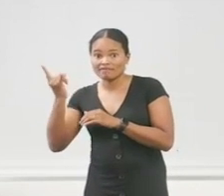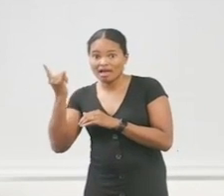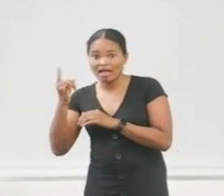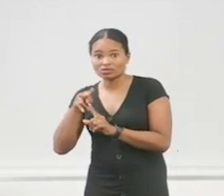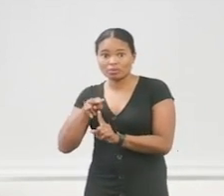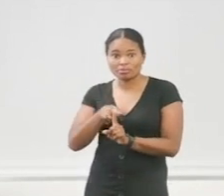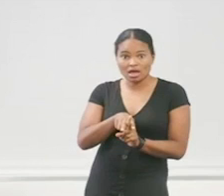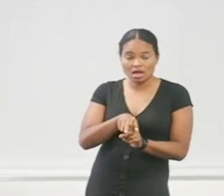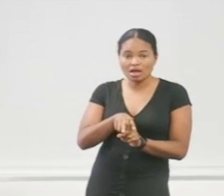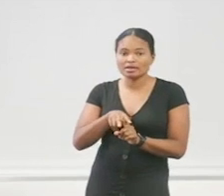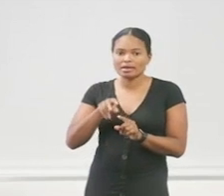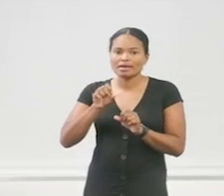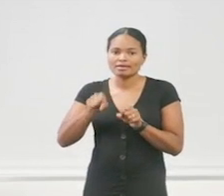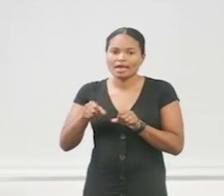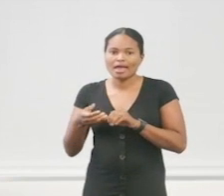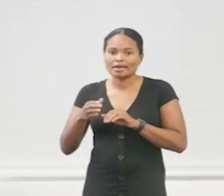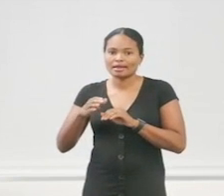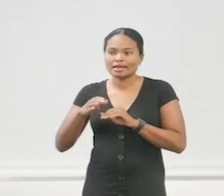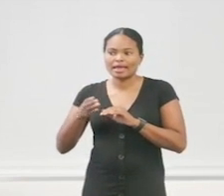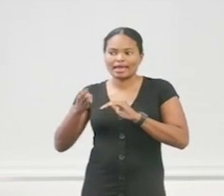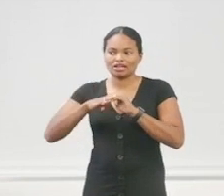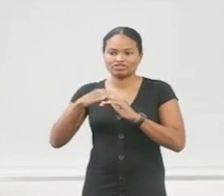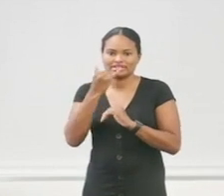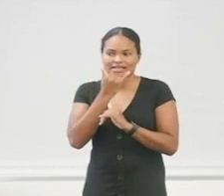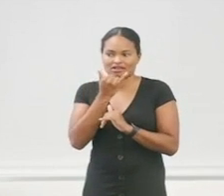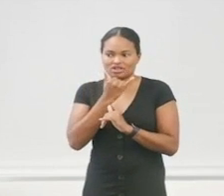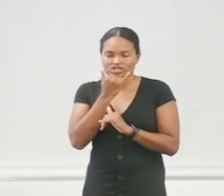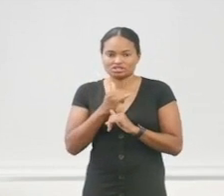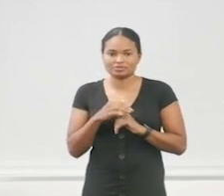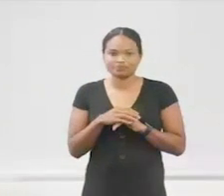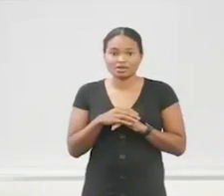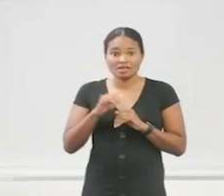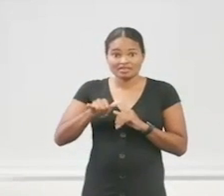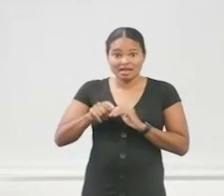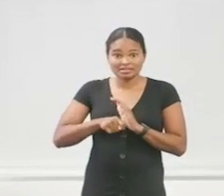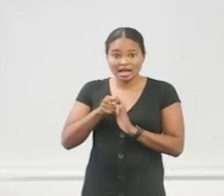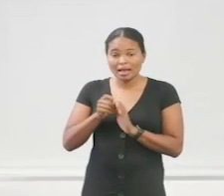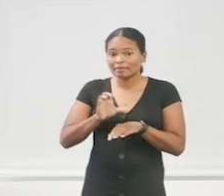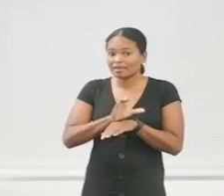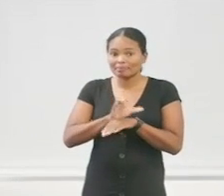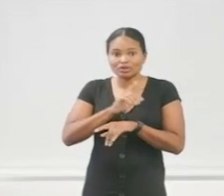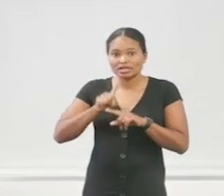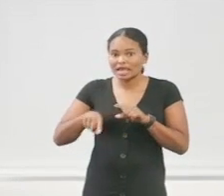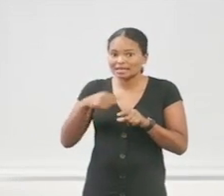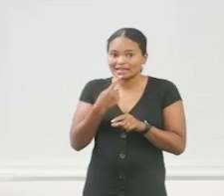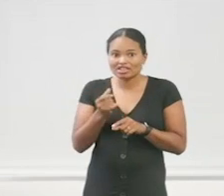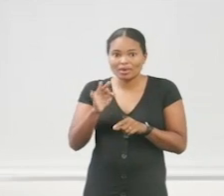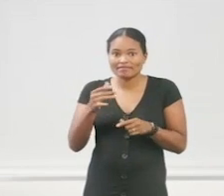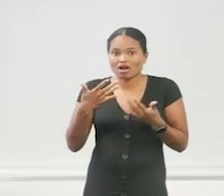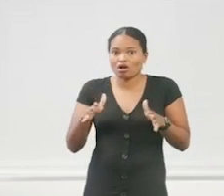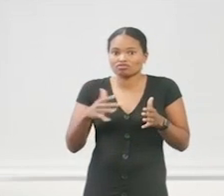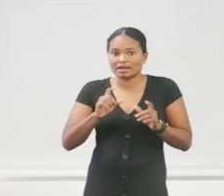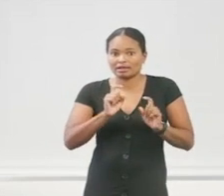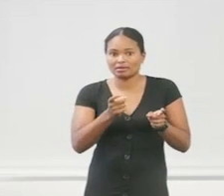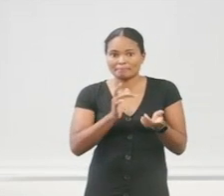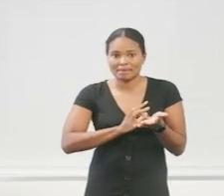increase errors, because during that time, the computer can't tell you if that person's already had the medication. You can't rely on whether